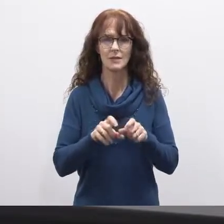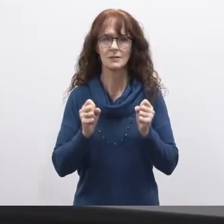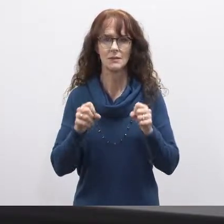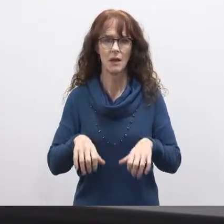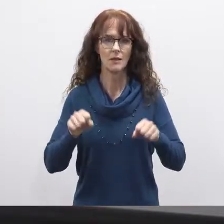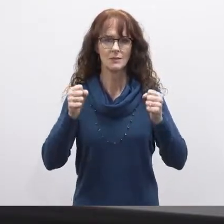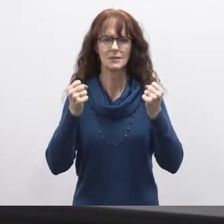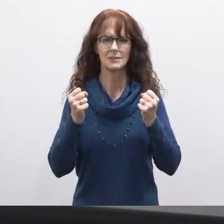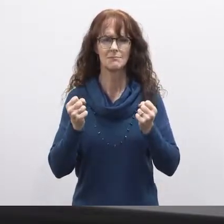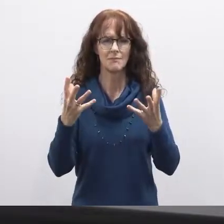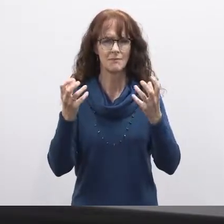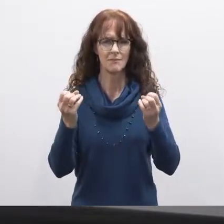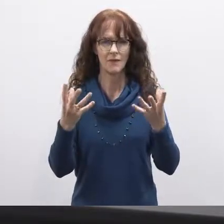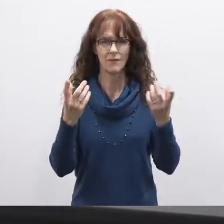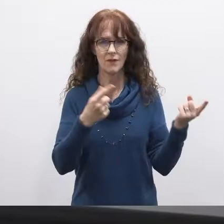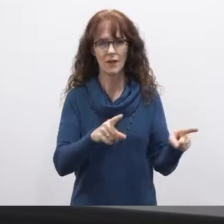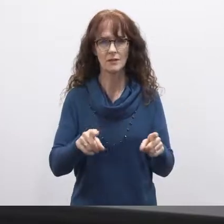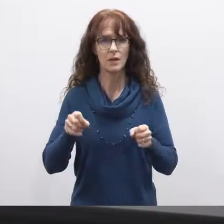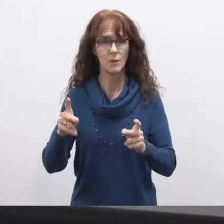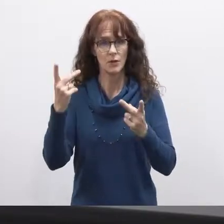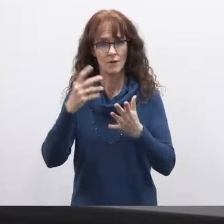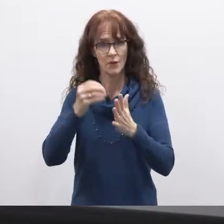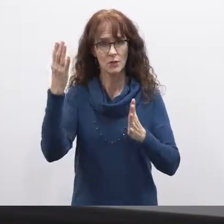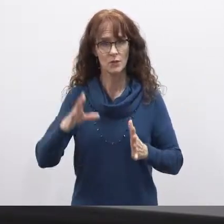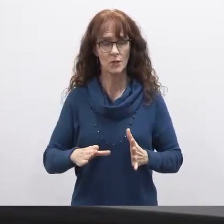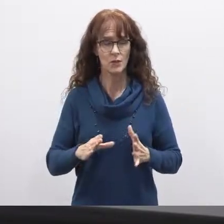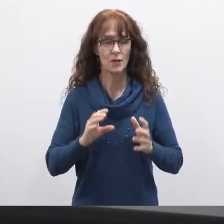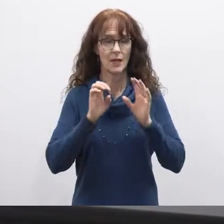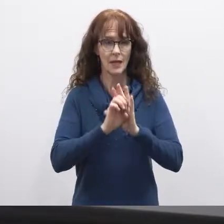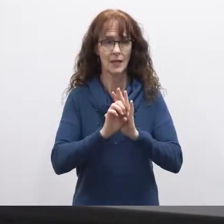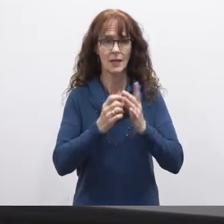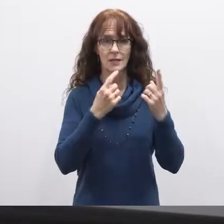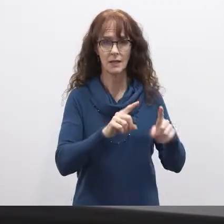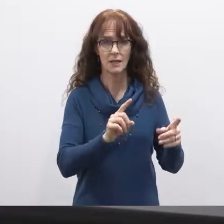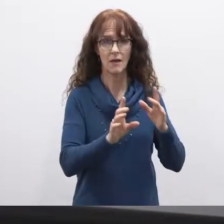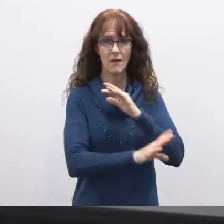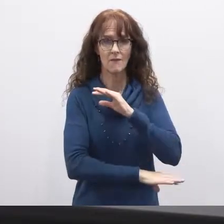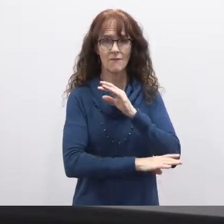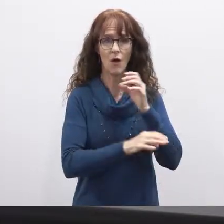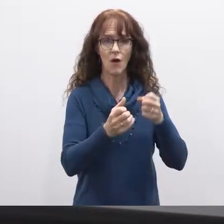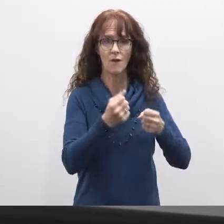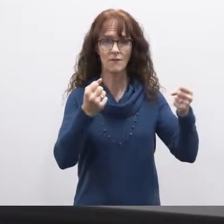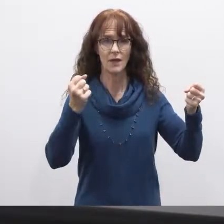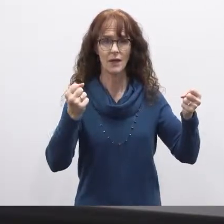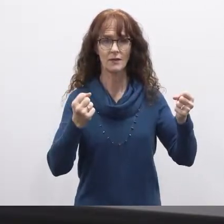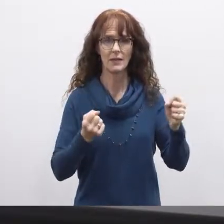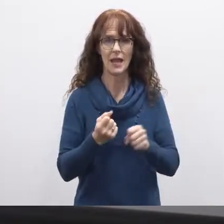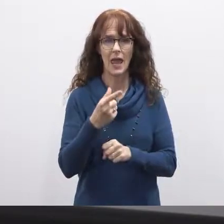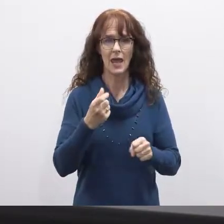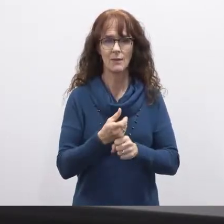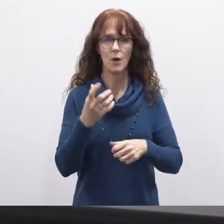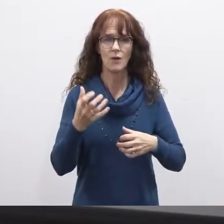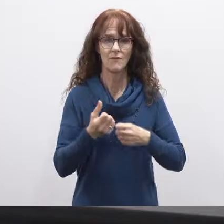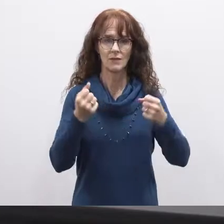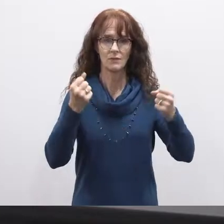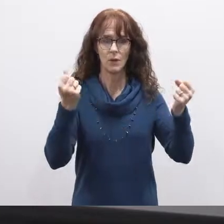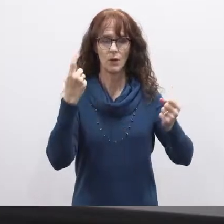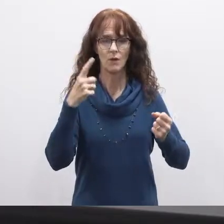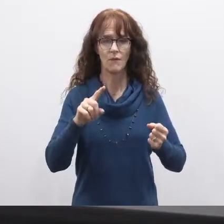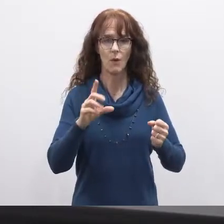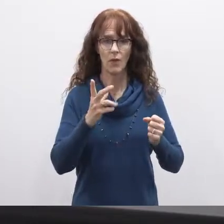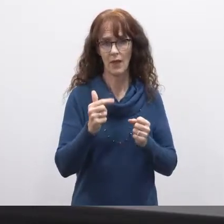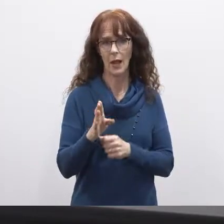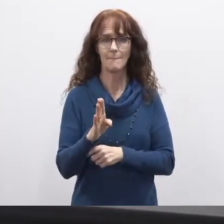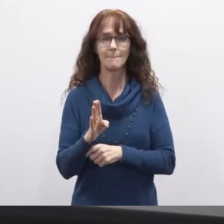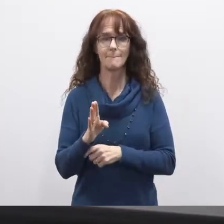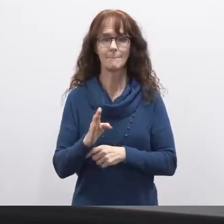and opportunities for the students for example we have had a very successful fall fest which is like an annual festival for the club